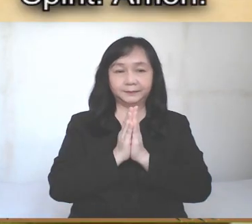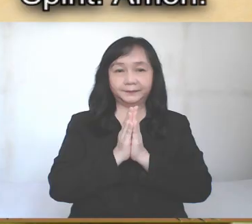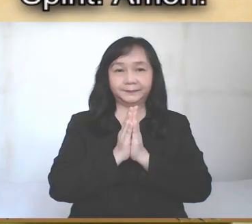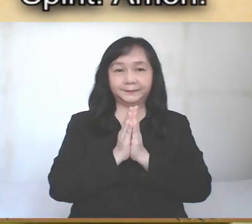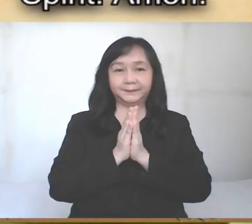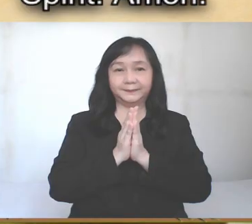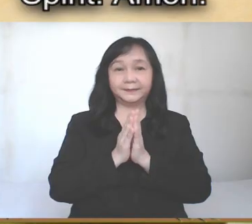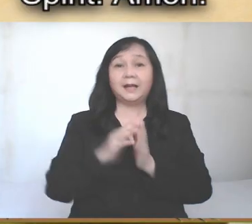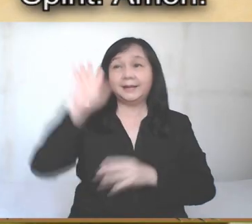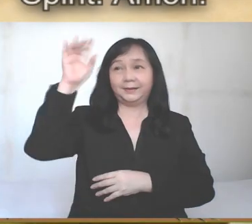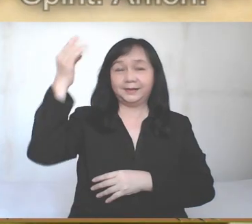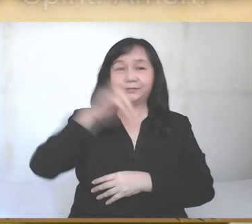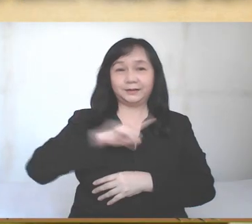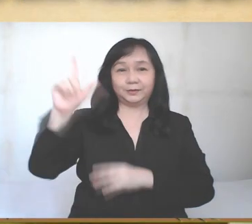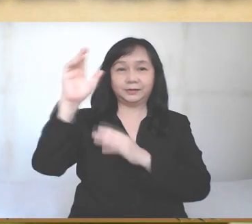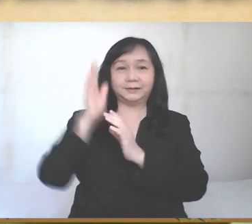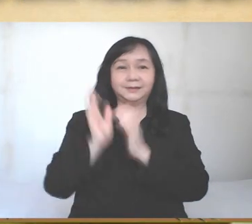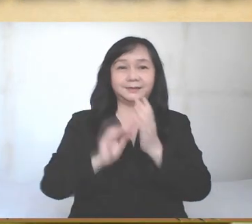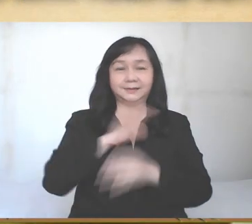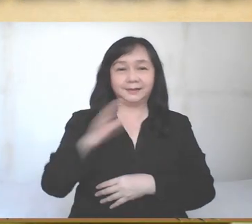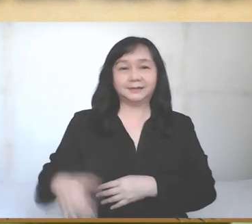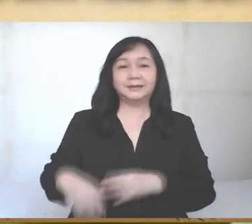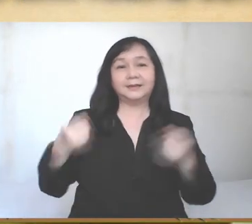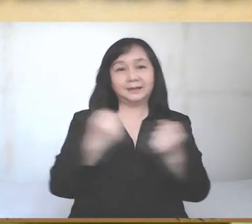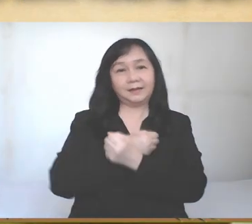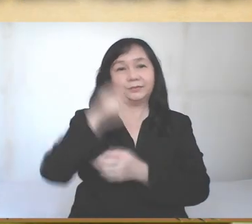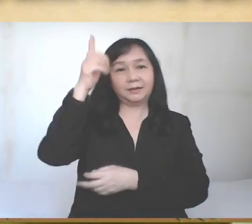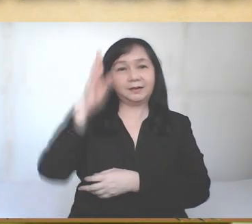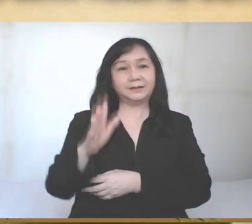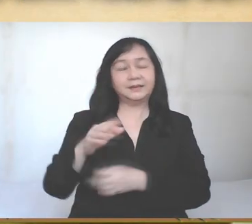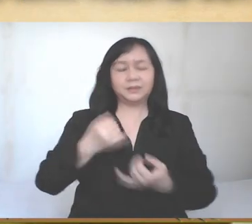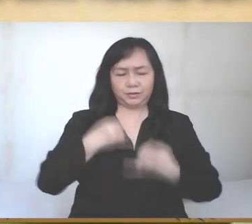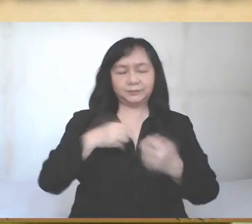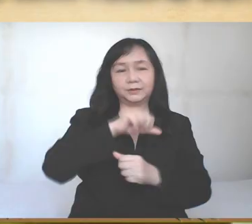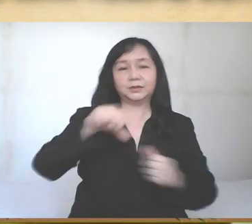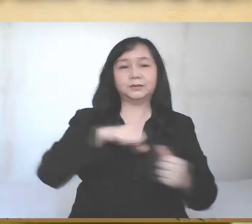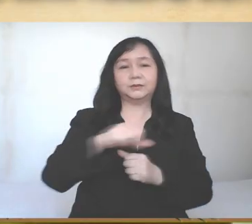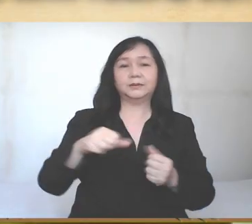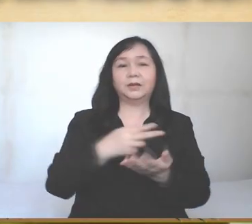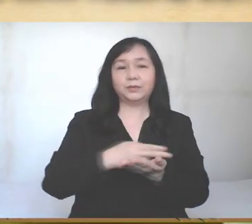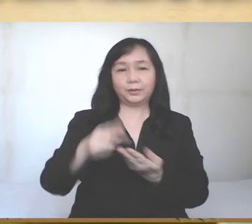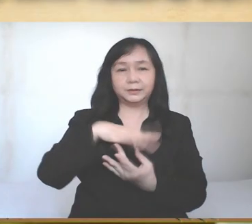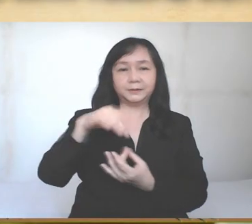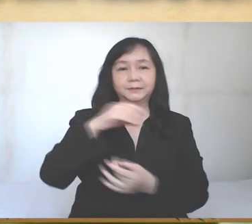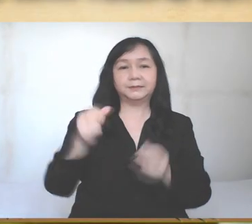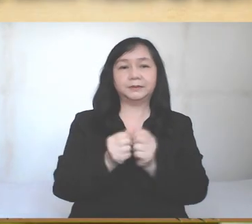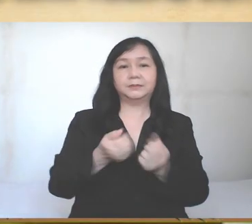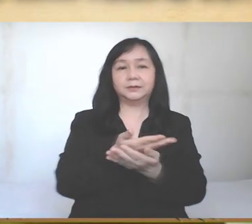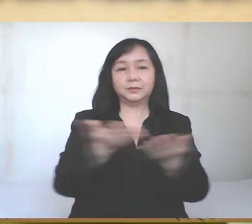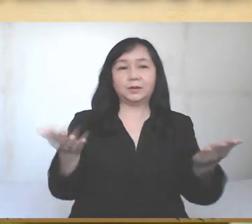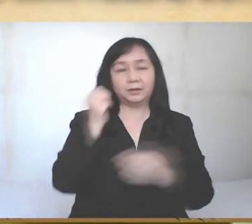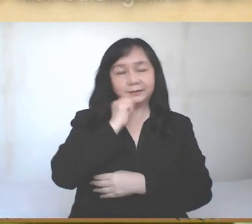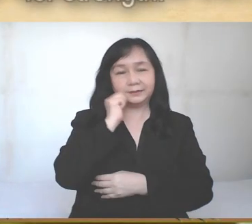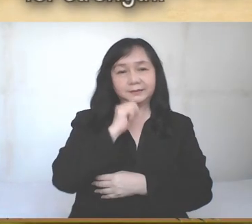Amen. The grace of our Lord Jesus Christ and the love of God, the joy and the fellowship of the Holy Spirit be with you